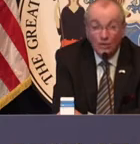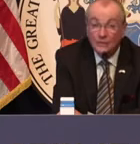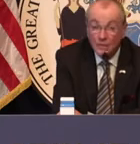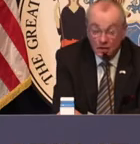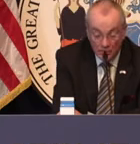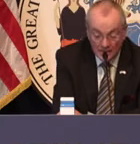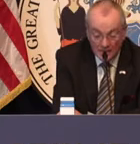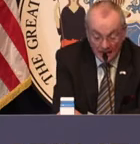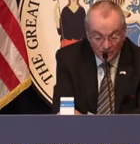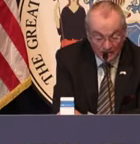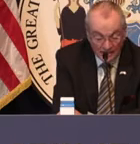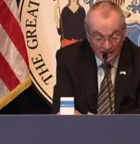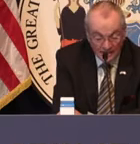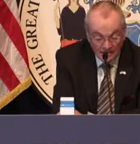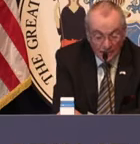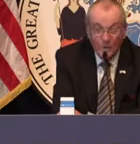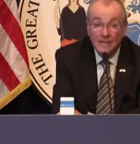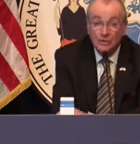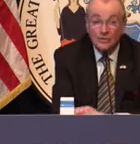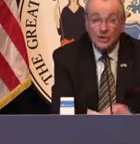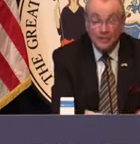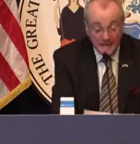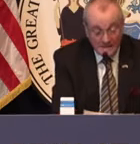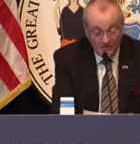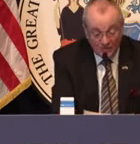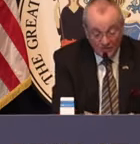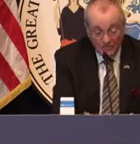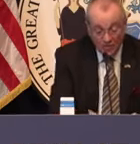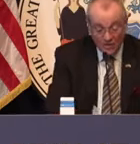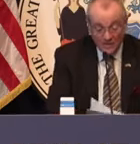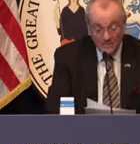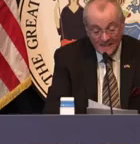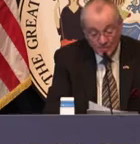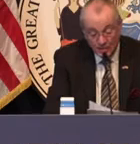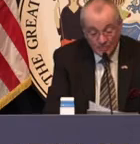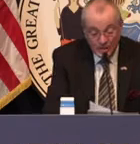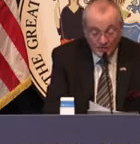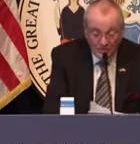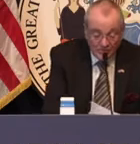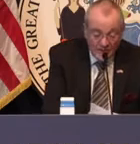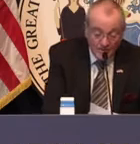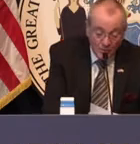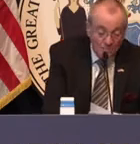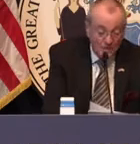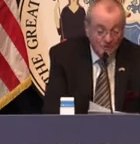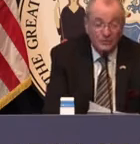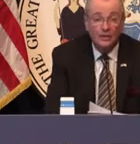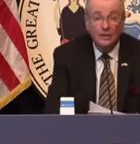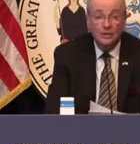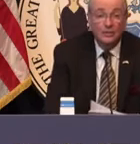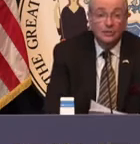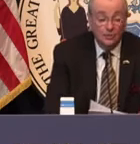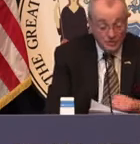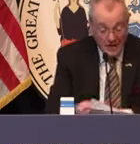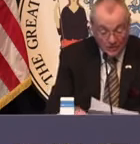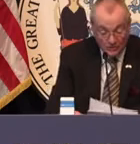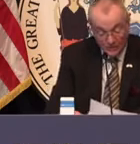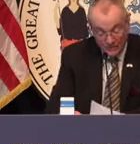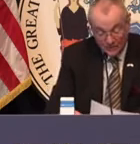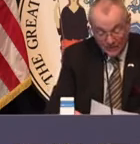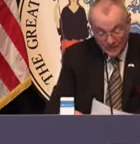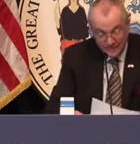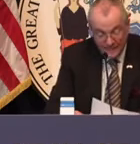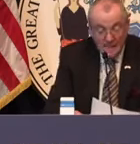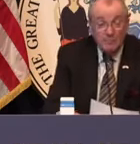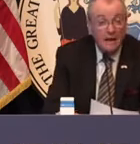and serve in the Korean conflict. But when he returned in 1954, he took a place in the family-run business, Shuler Tire